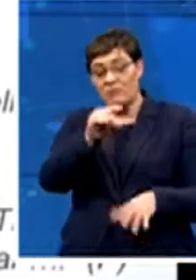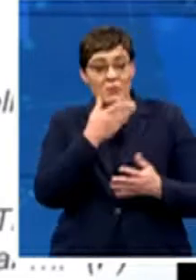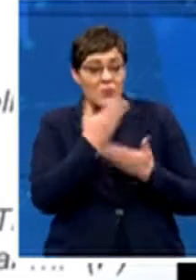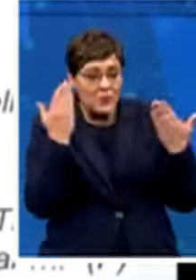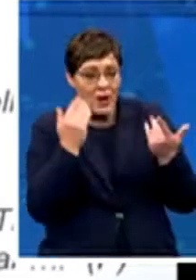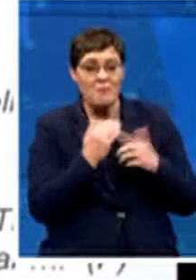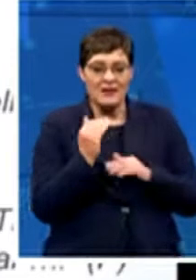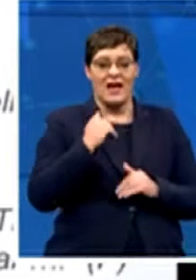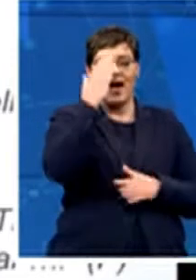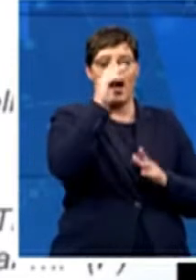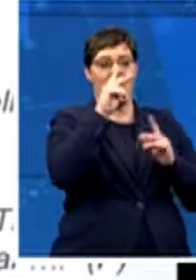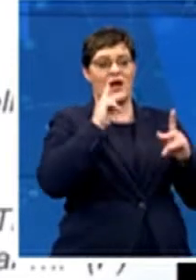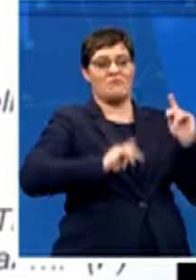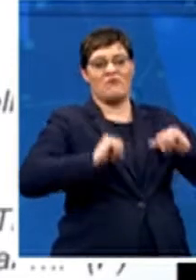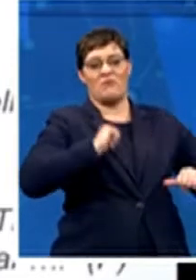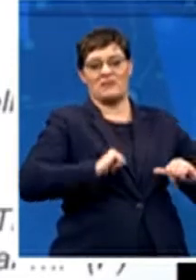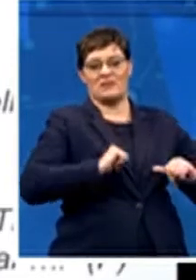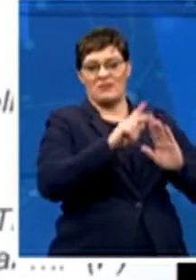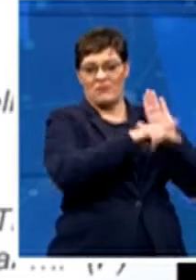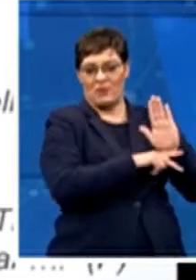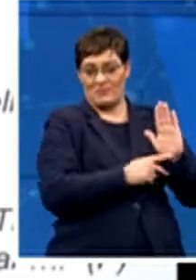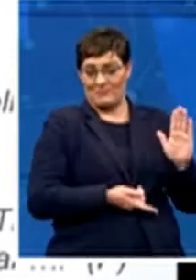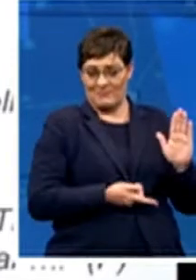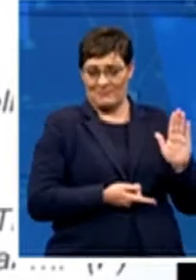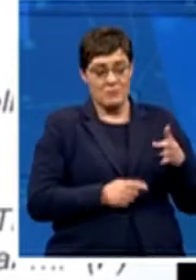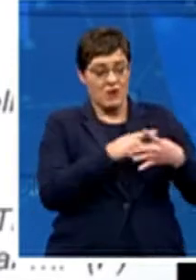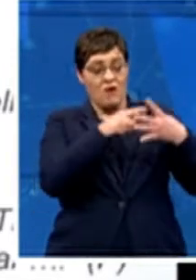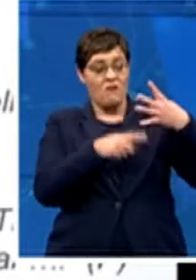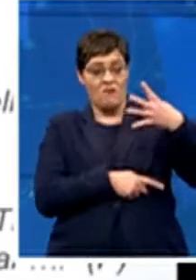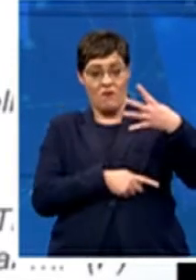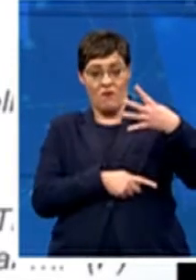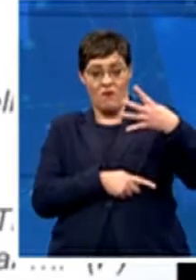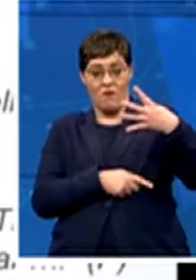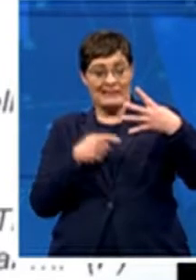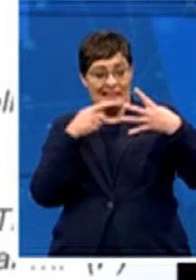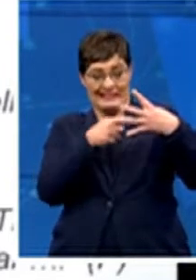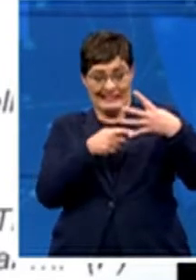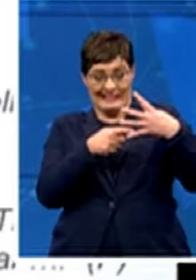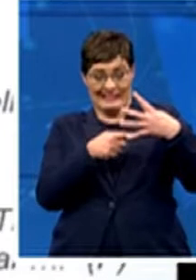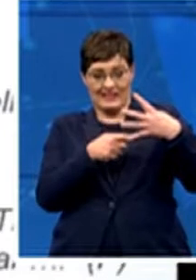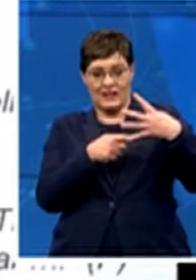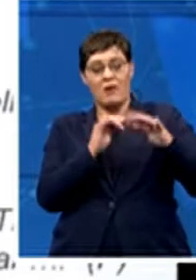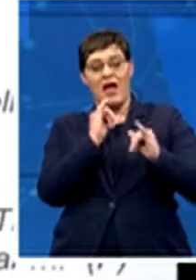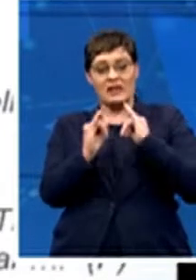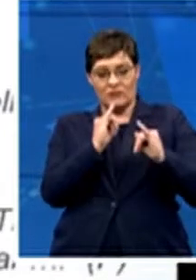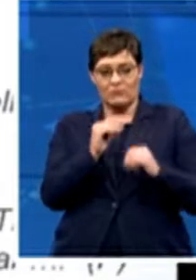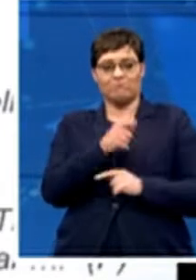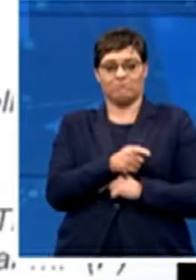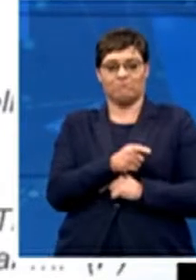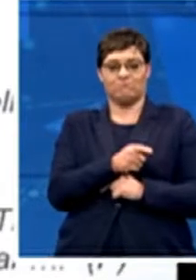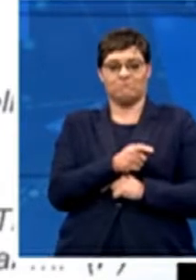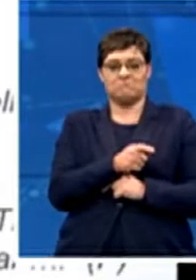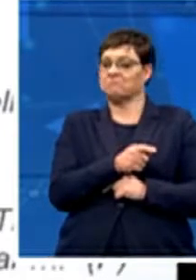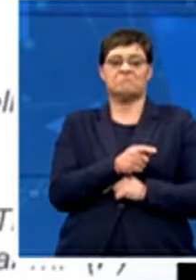said, there were four players of my group of who I interviewed, who actually didn't play any representative cricket,